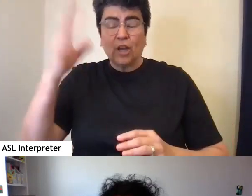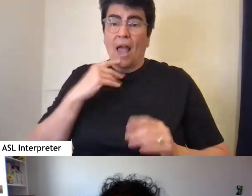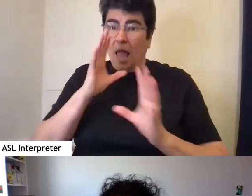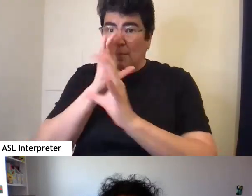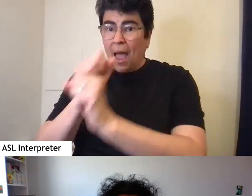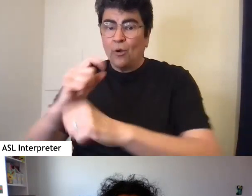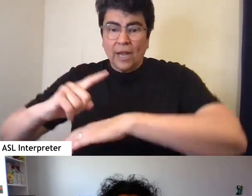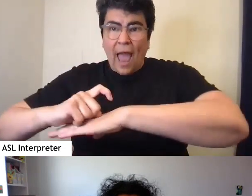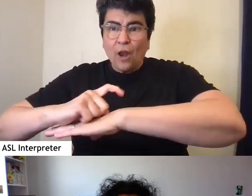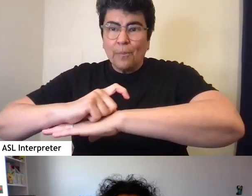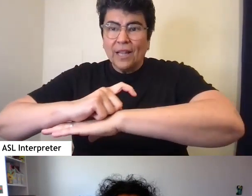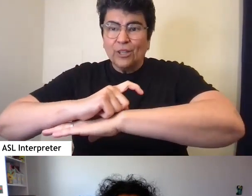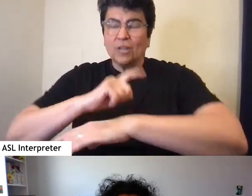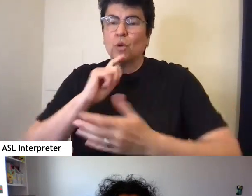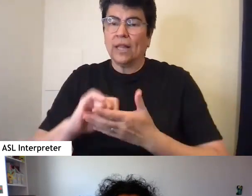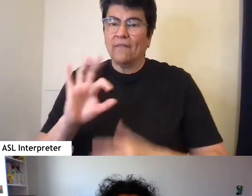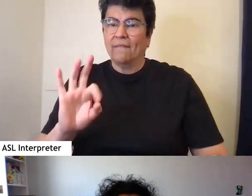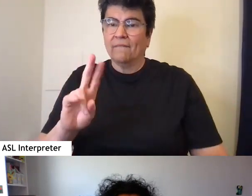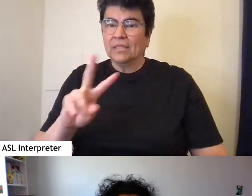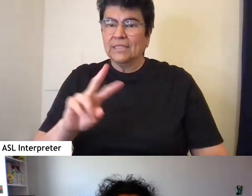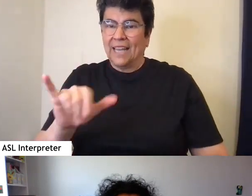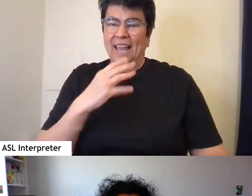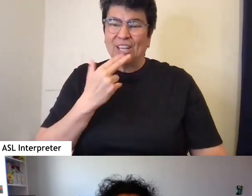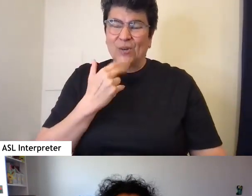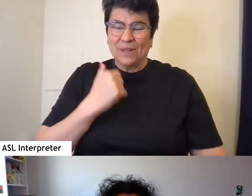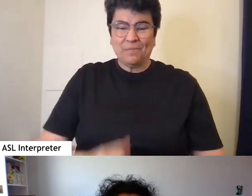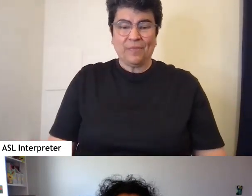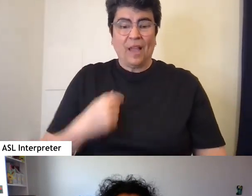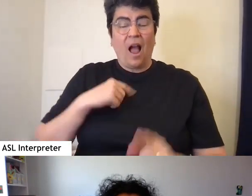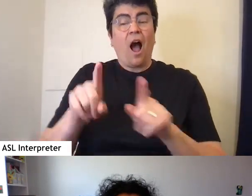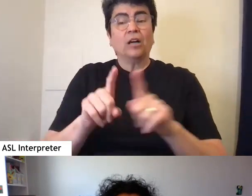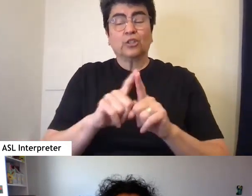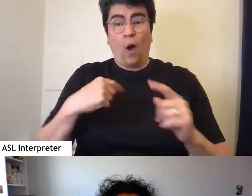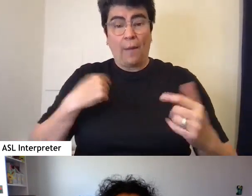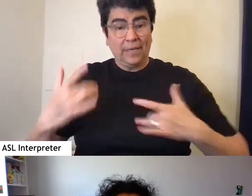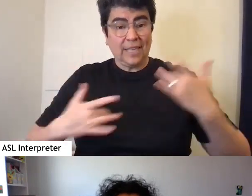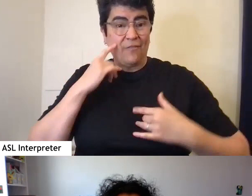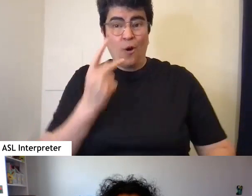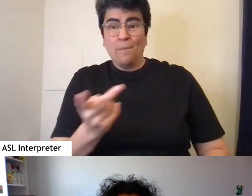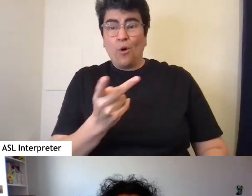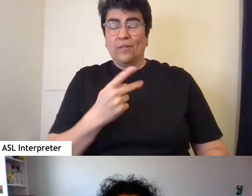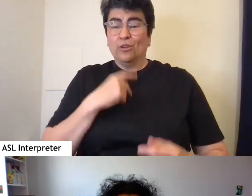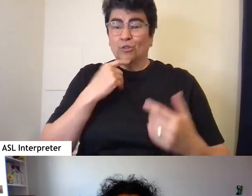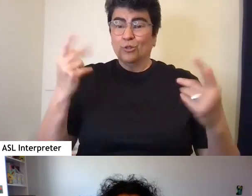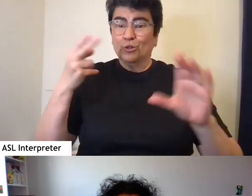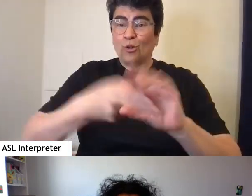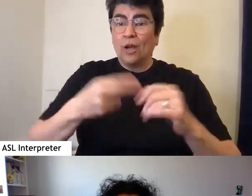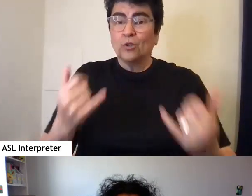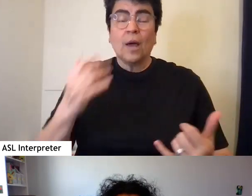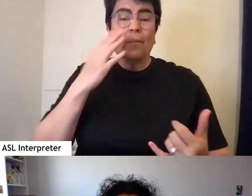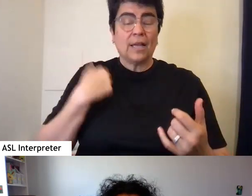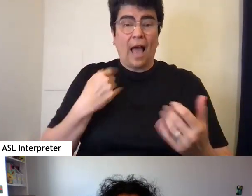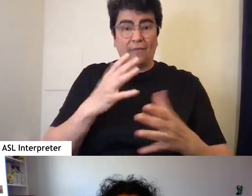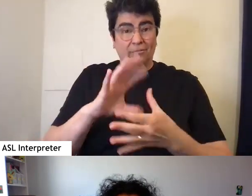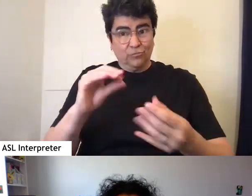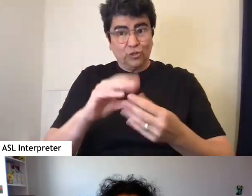caterpillars, which are very fuzzy and cute. I'm also particularly excited for both of you to join us today because as I've shared